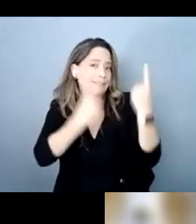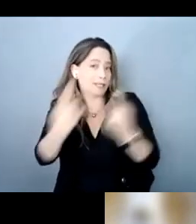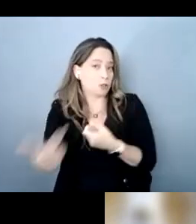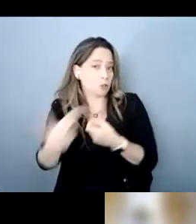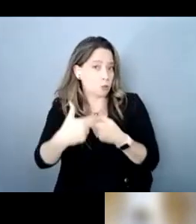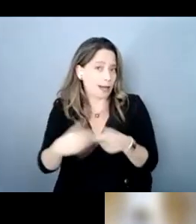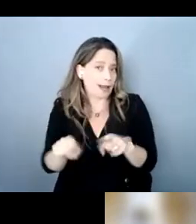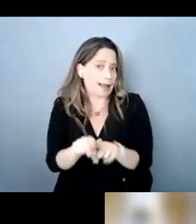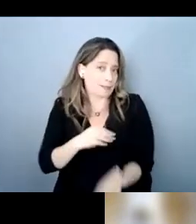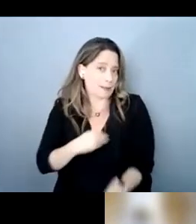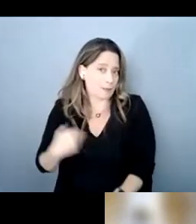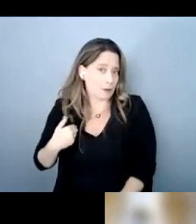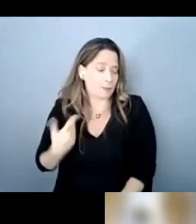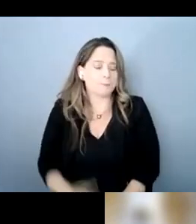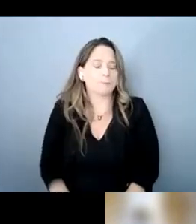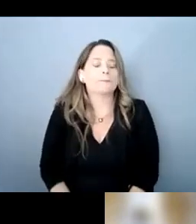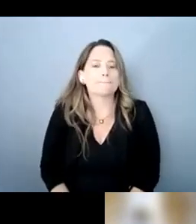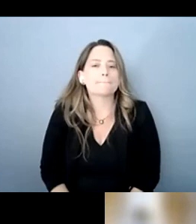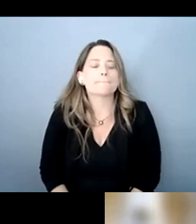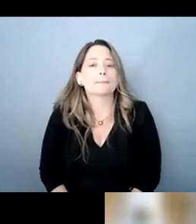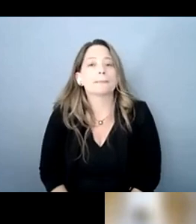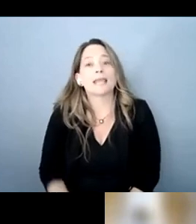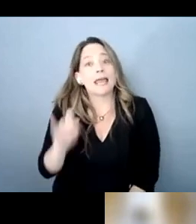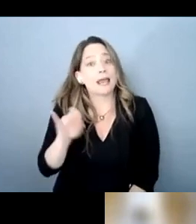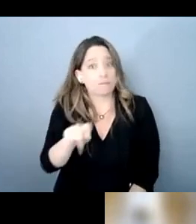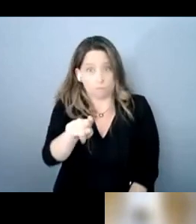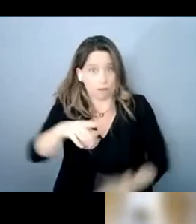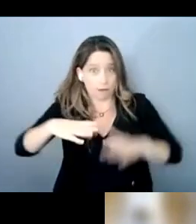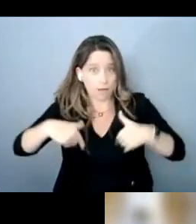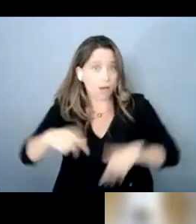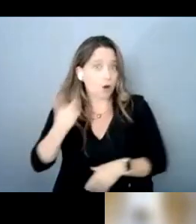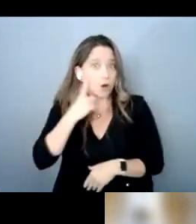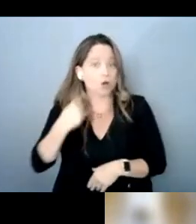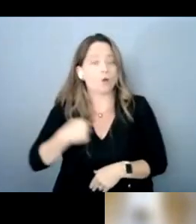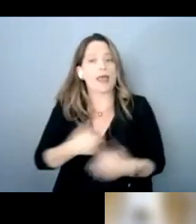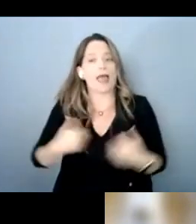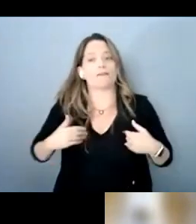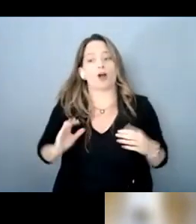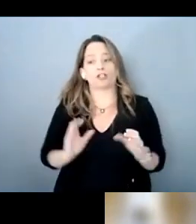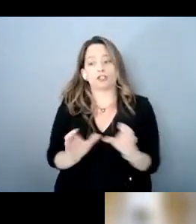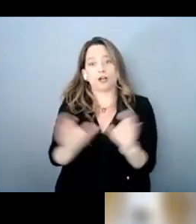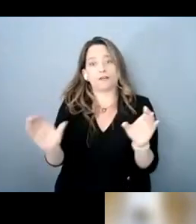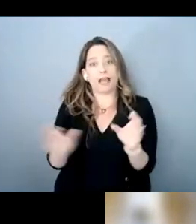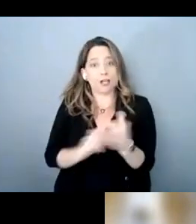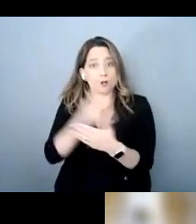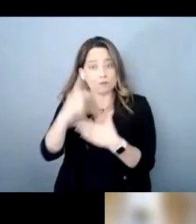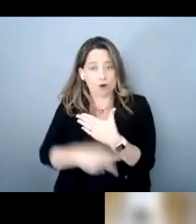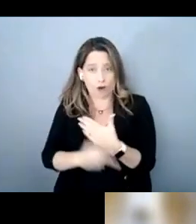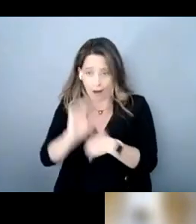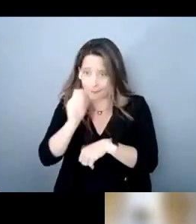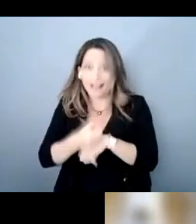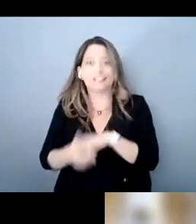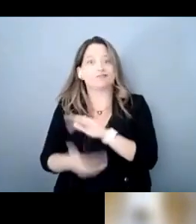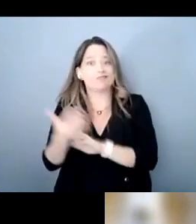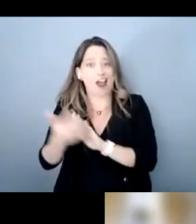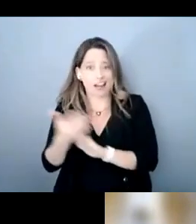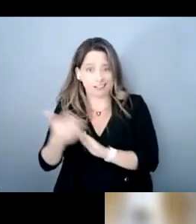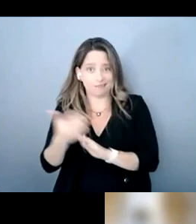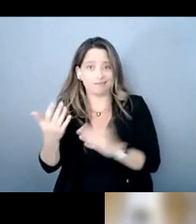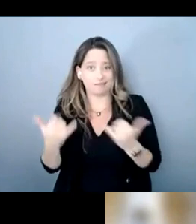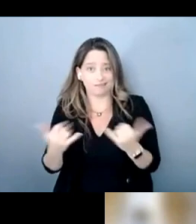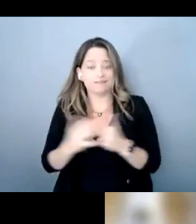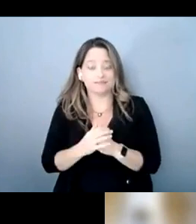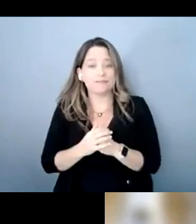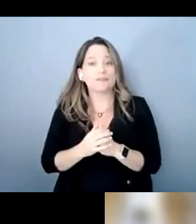a member today if you haven't heard we have our certification program up and running and having a